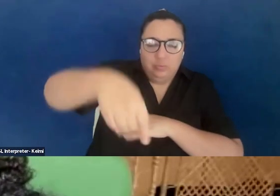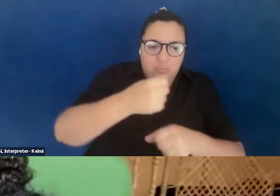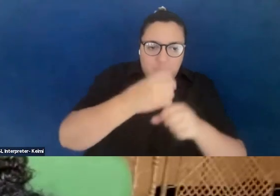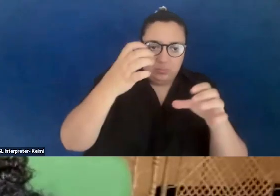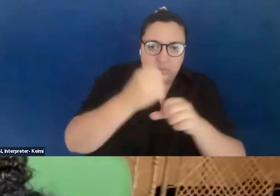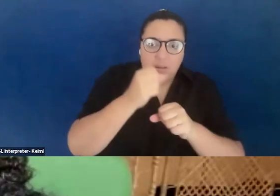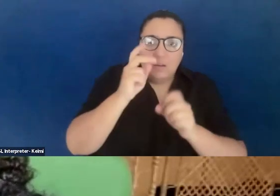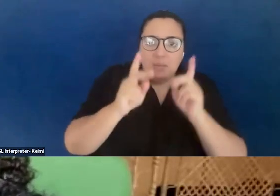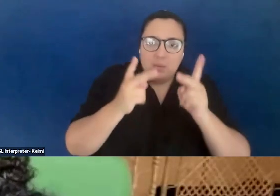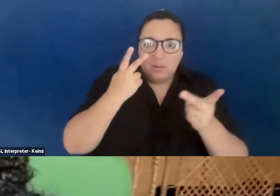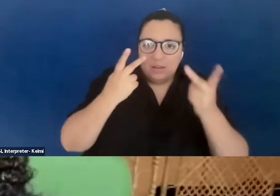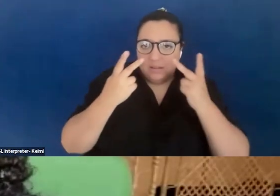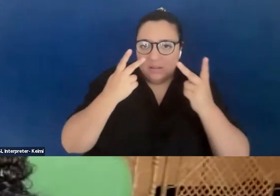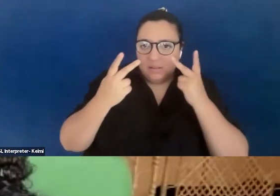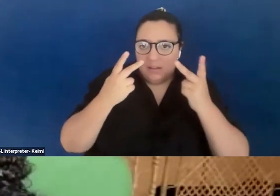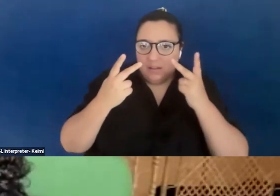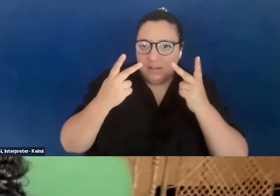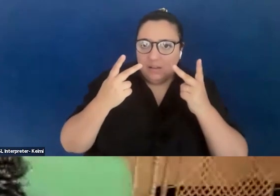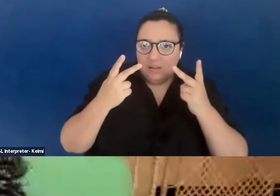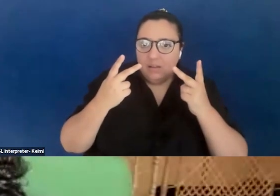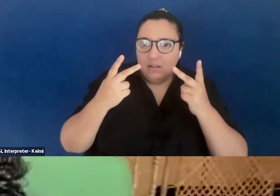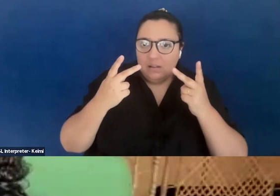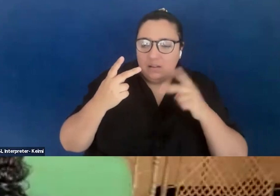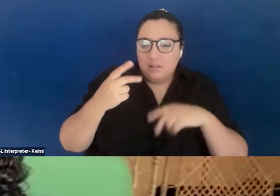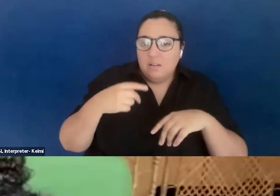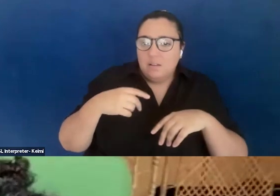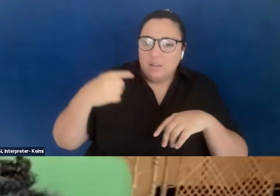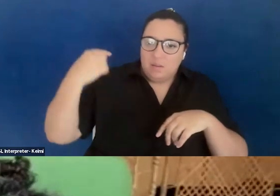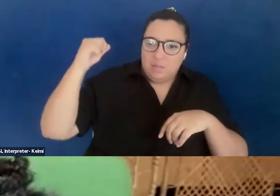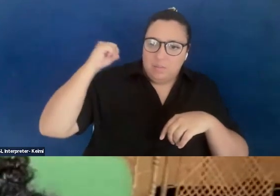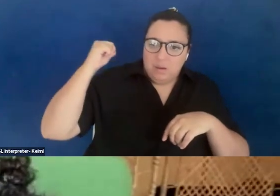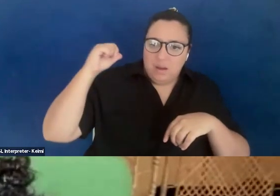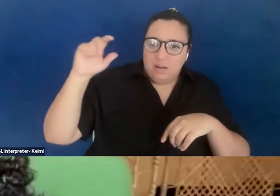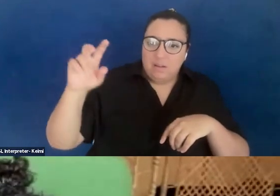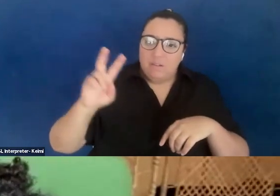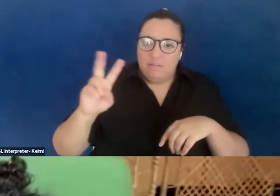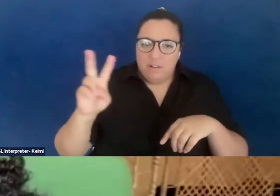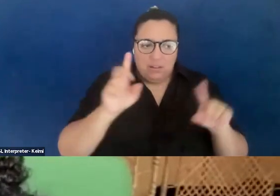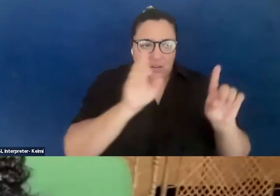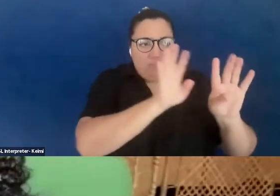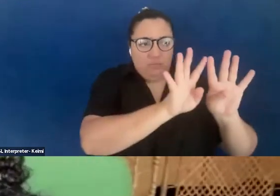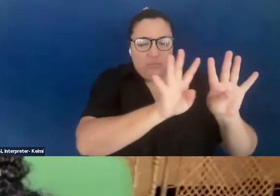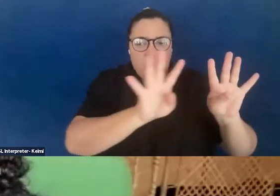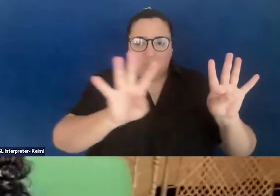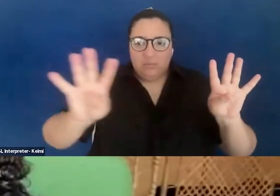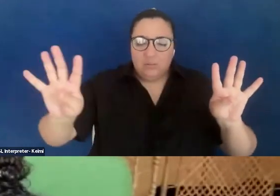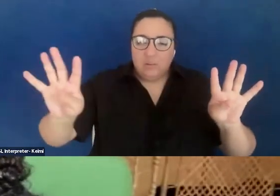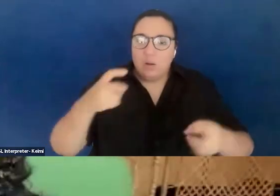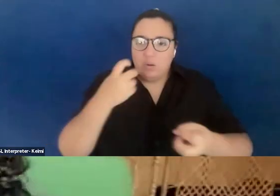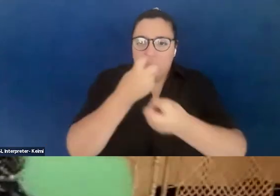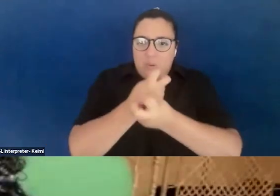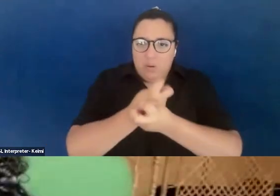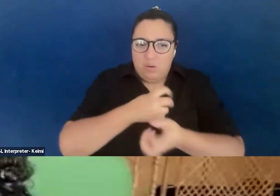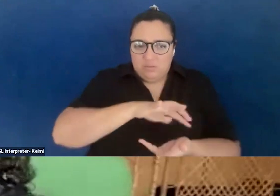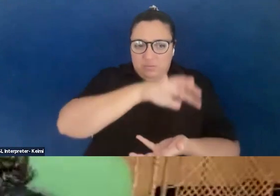the backs of their victims lined against the wall, nor do I wish to speak about the piles of bones and the stench that